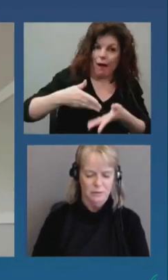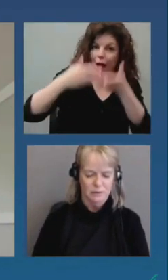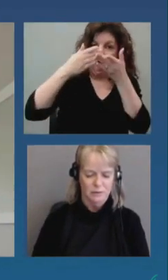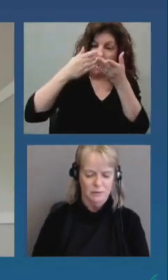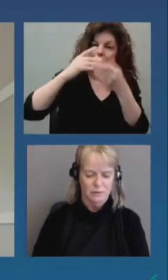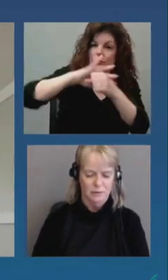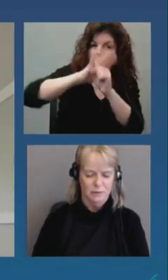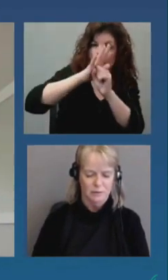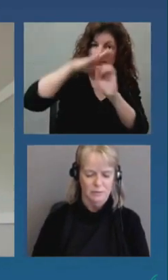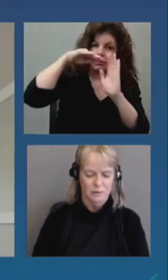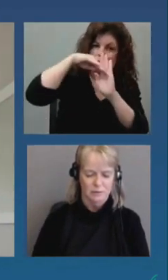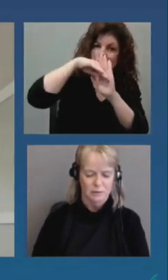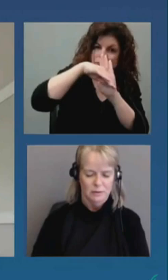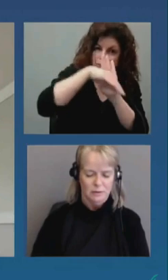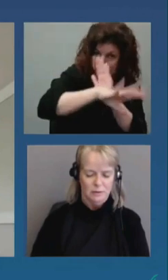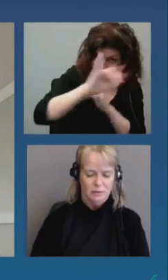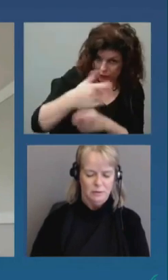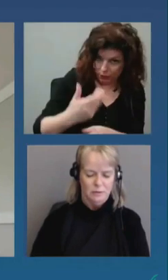-19 to Ottawa?